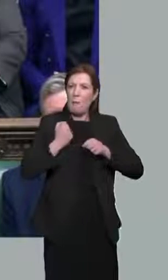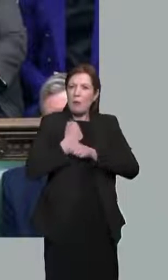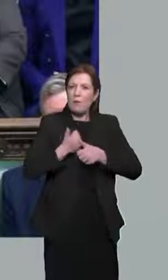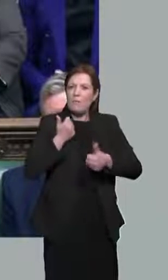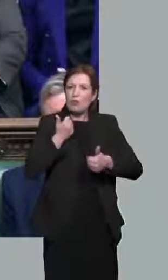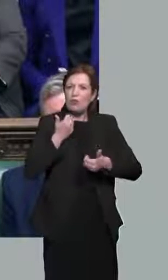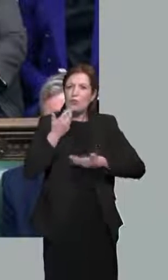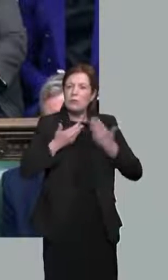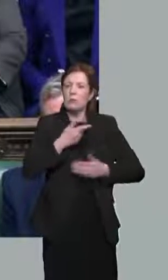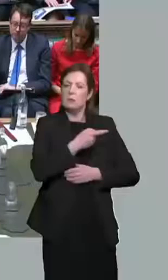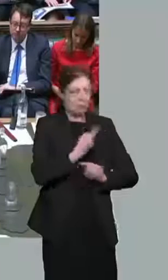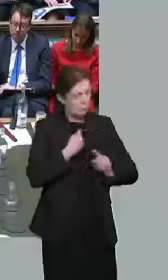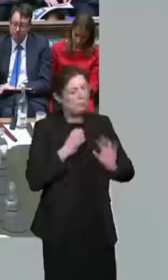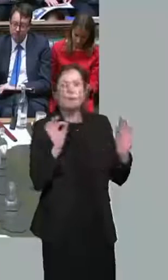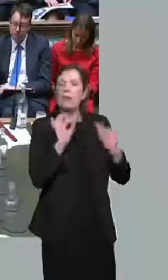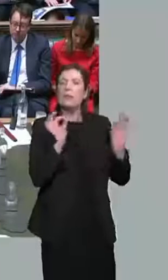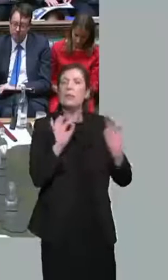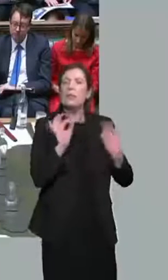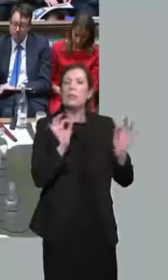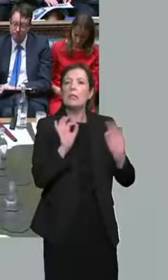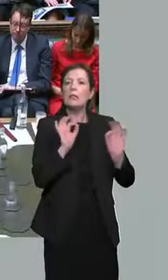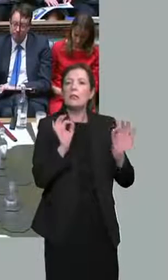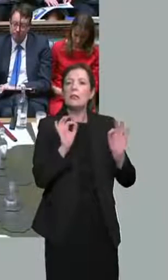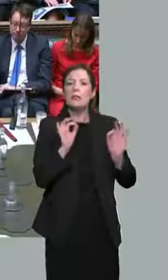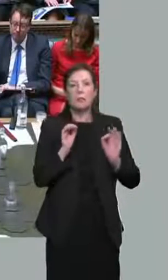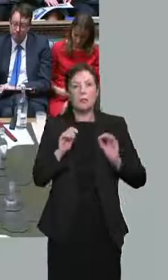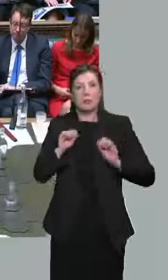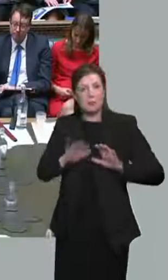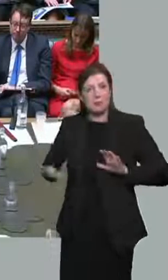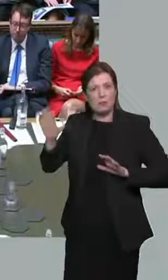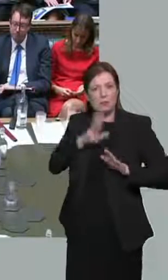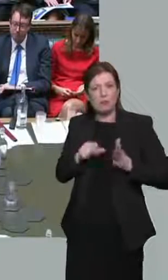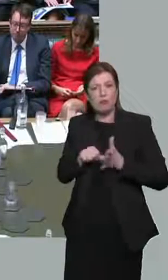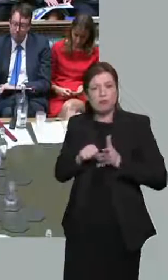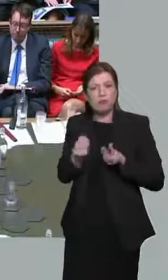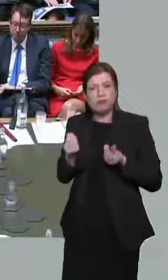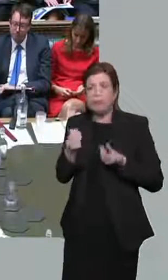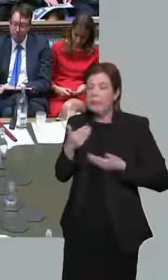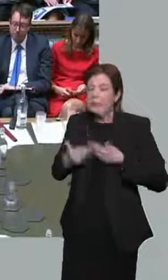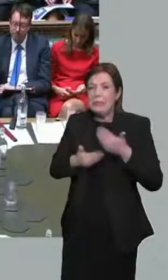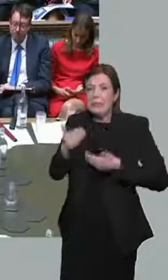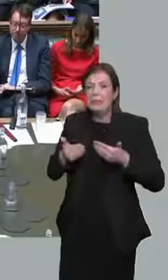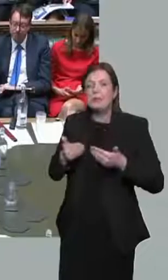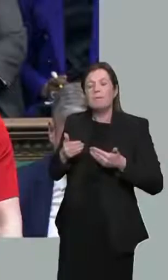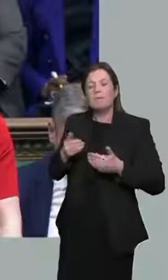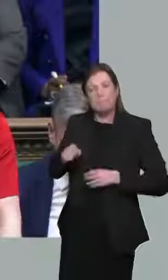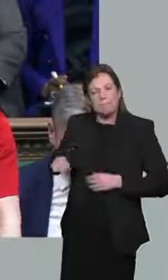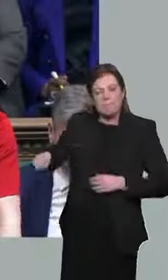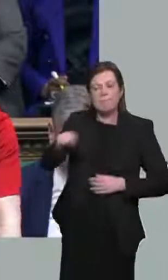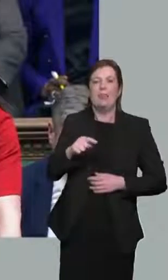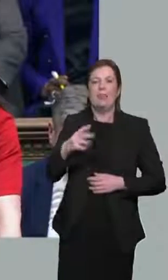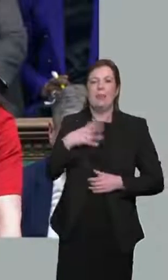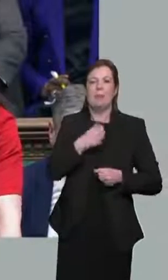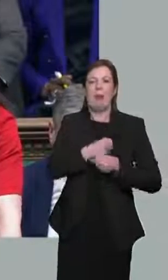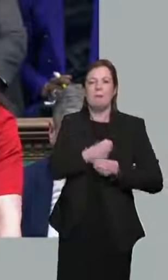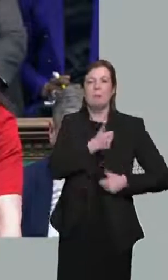industries is appalling. At this time of national crisis, people and businesses need a government that is on their